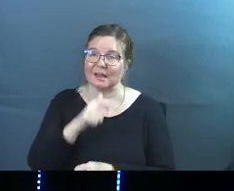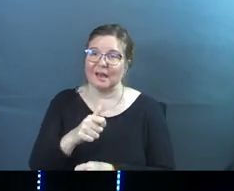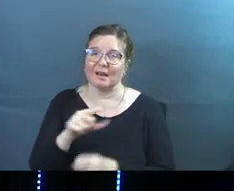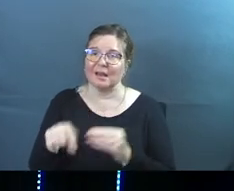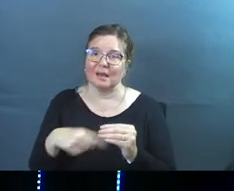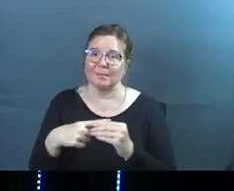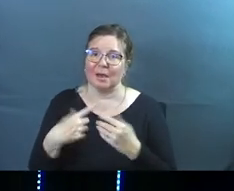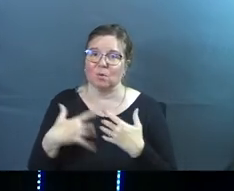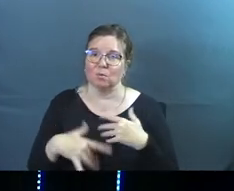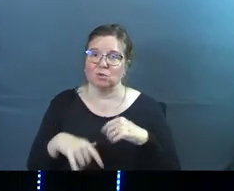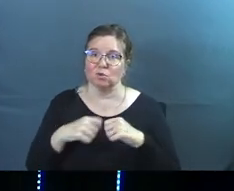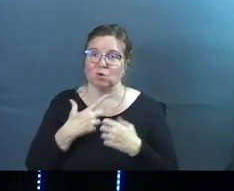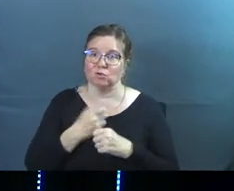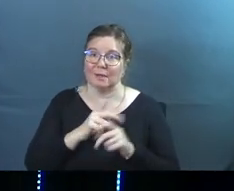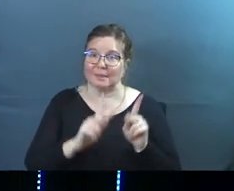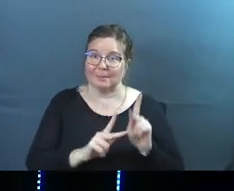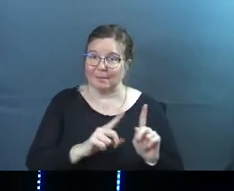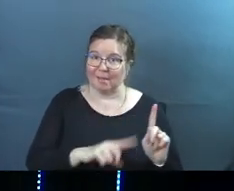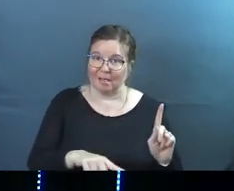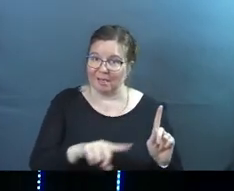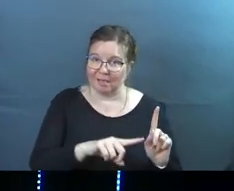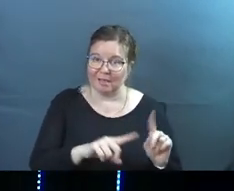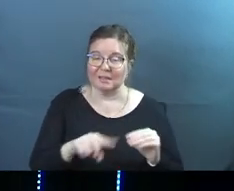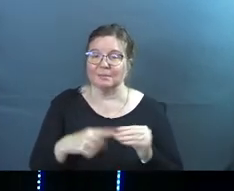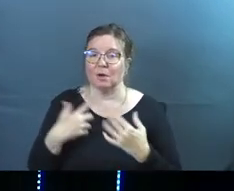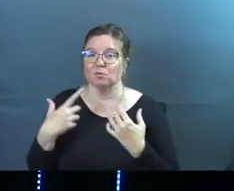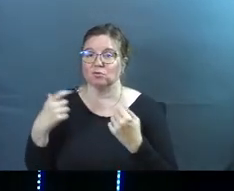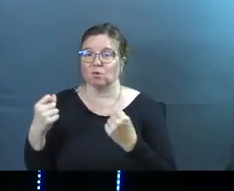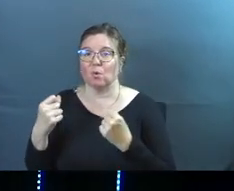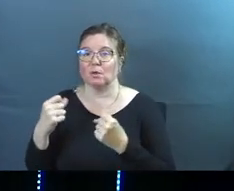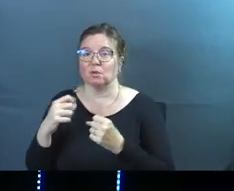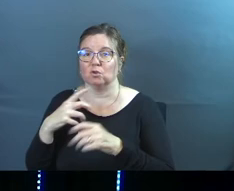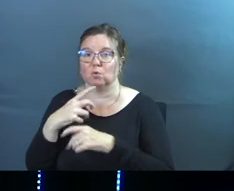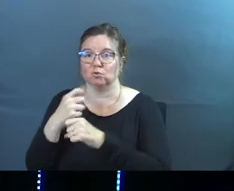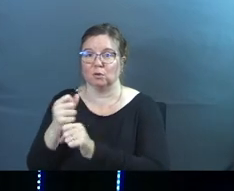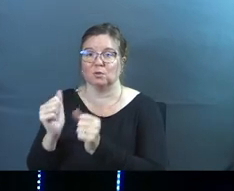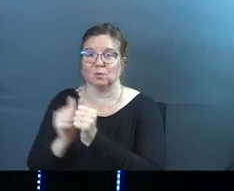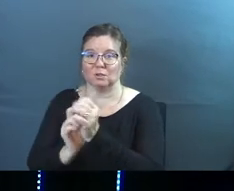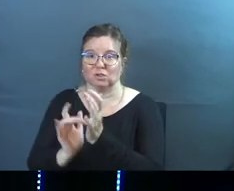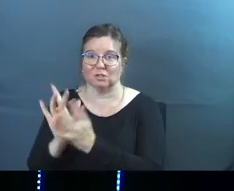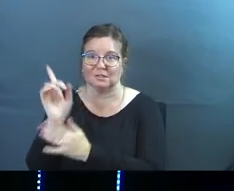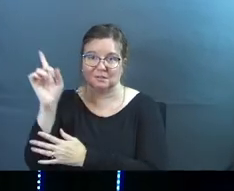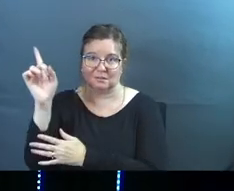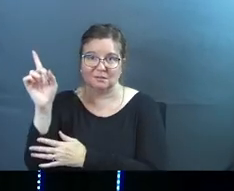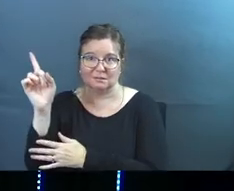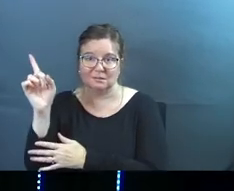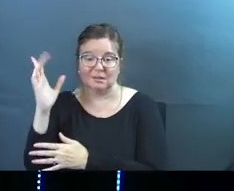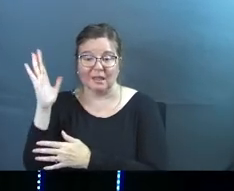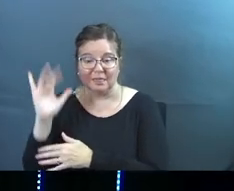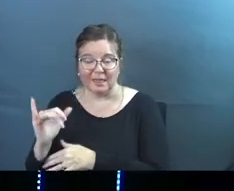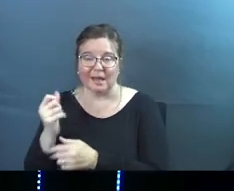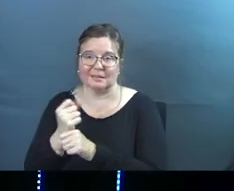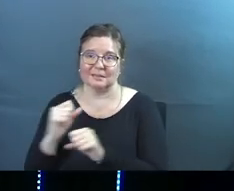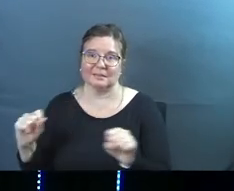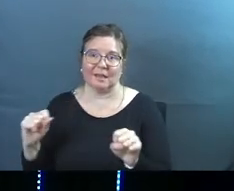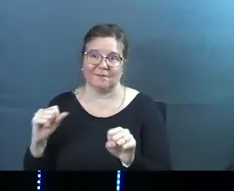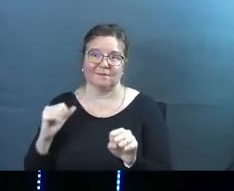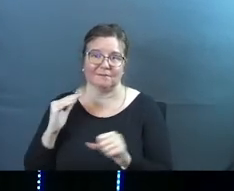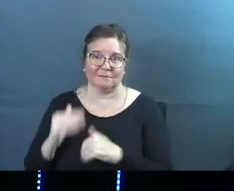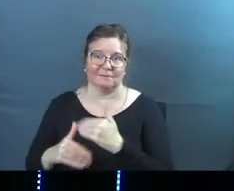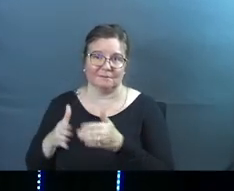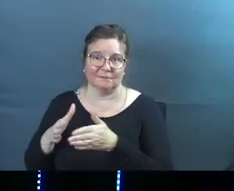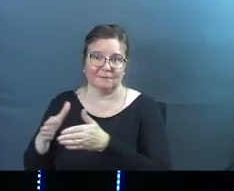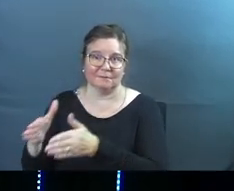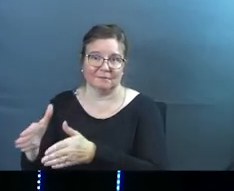it's not about restoring your trust in people it's about restoring your trust in Jesus because that's the safe path